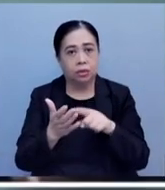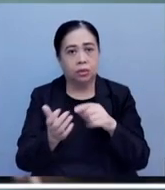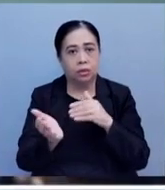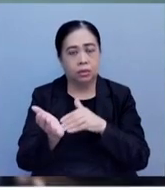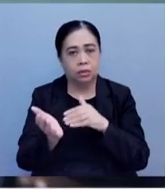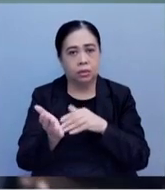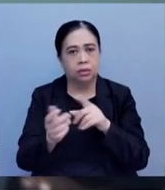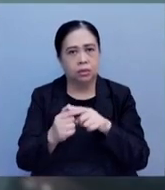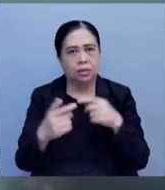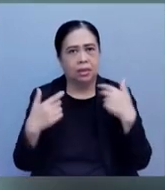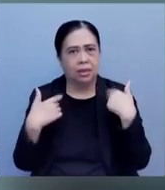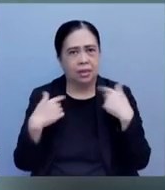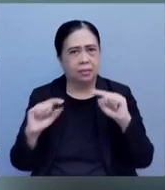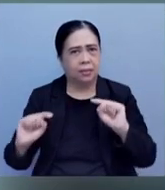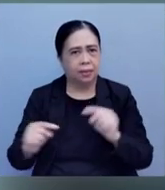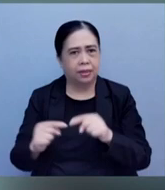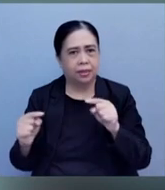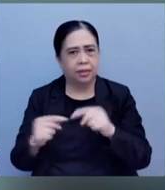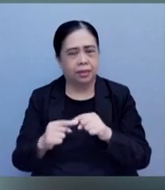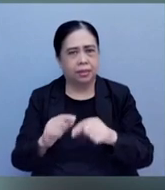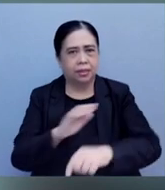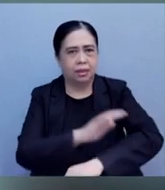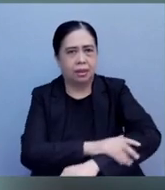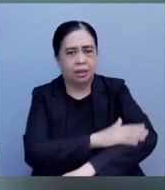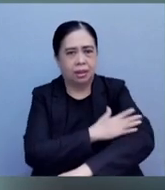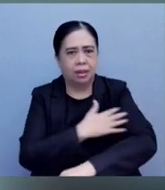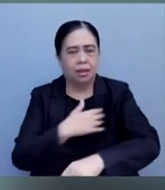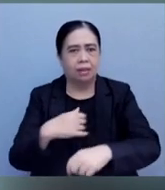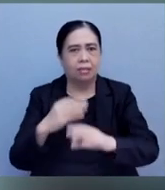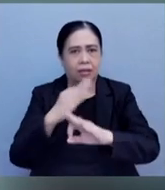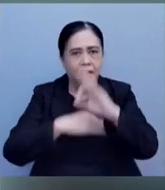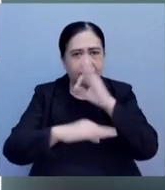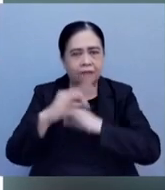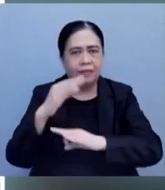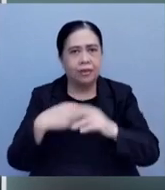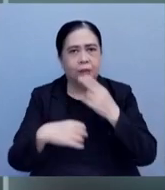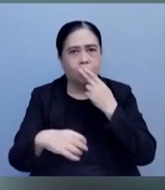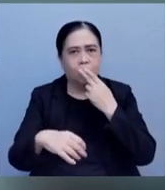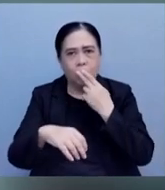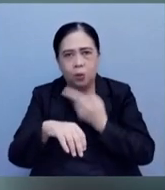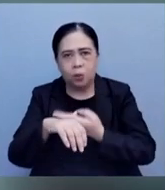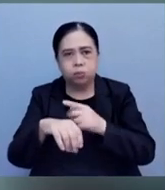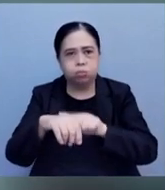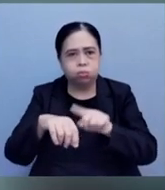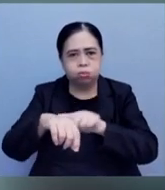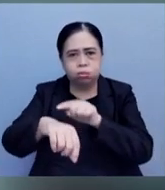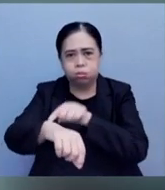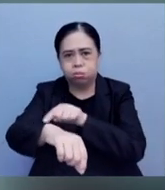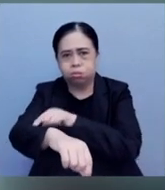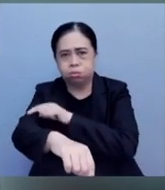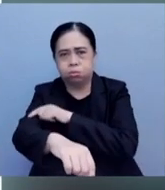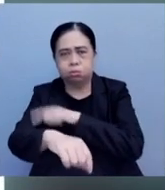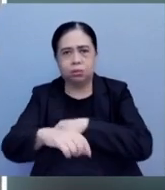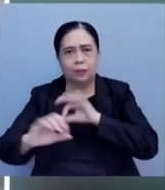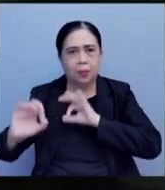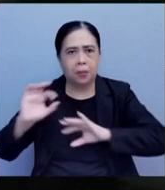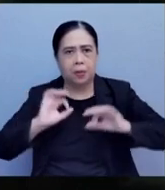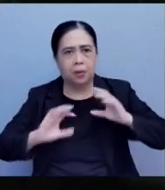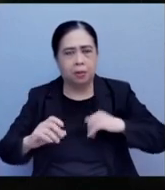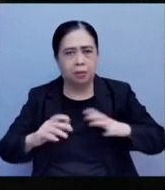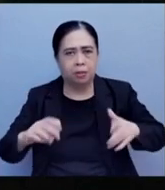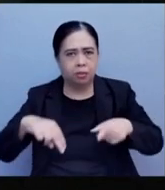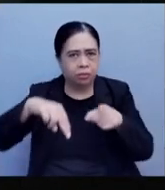victim sustained injuries in his arms and feet, burn marks in different parts of his body and bruises in his thighs.